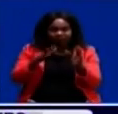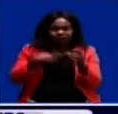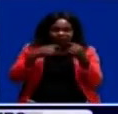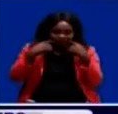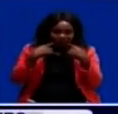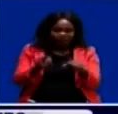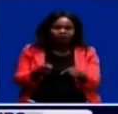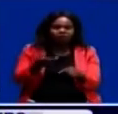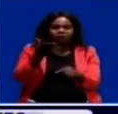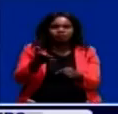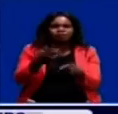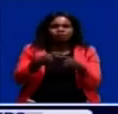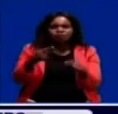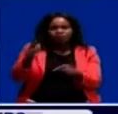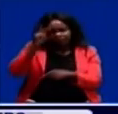Kitwe. Here's a report.